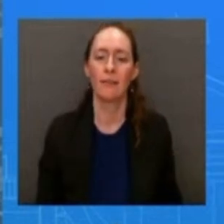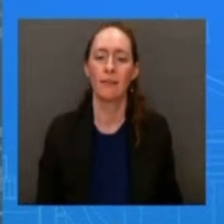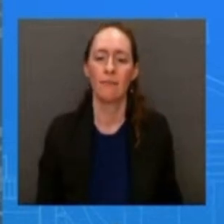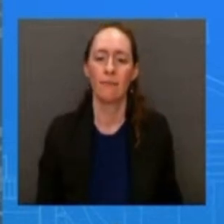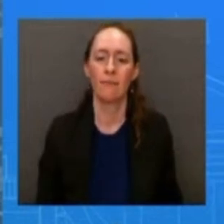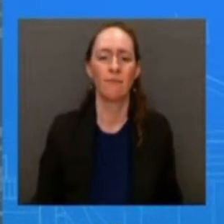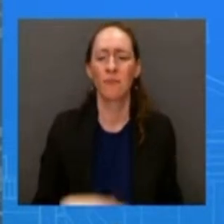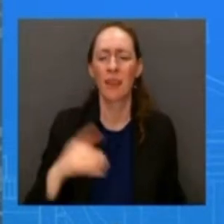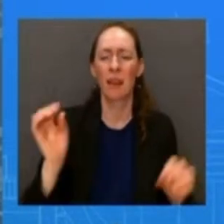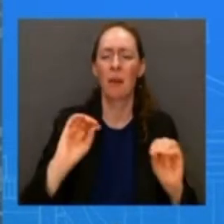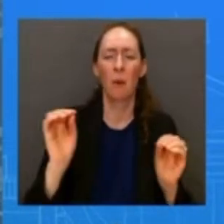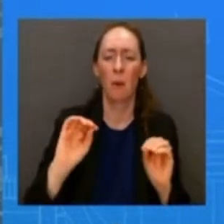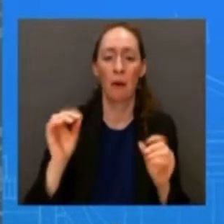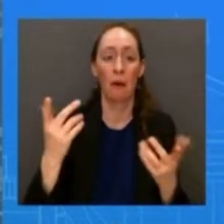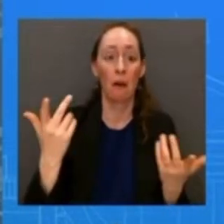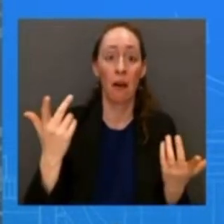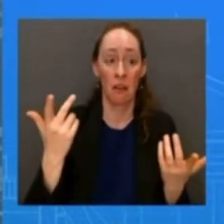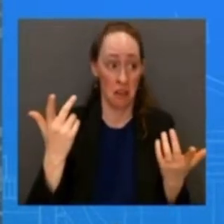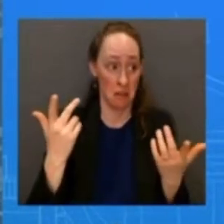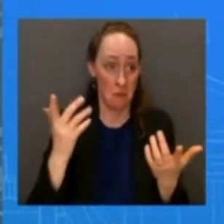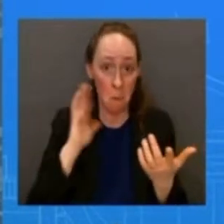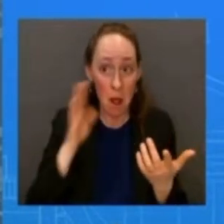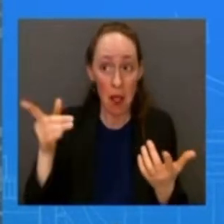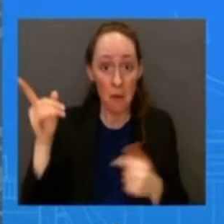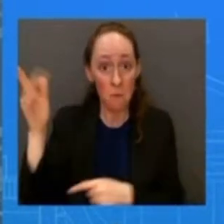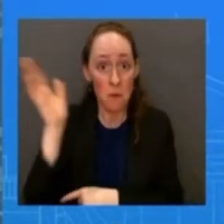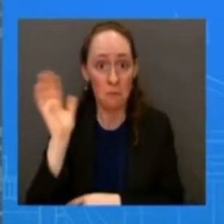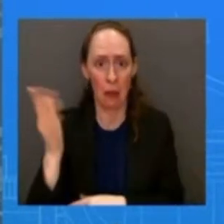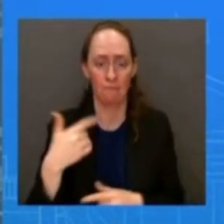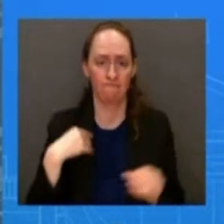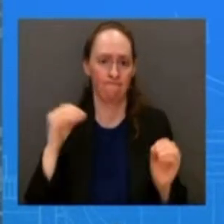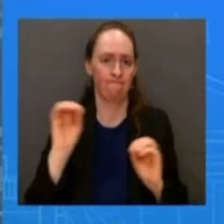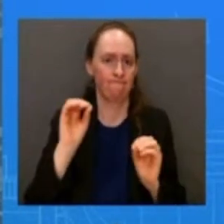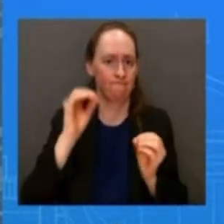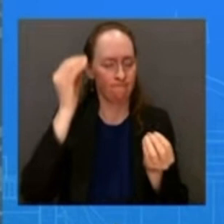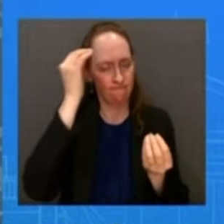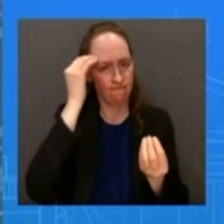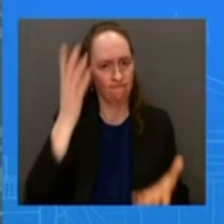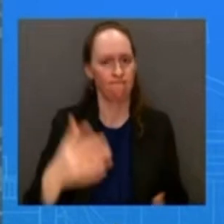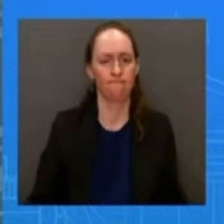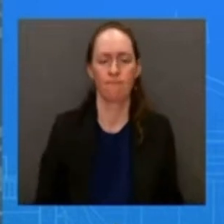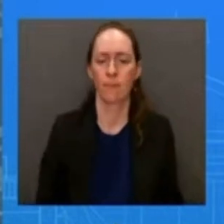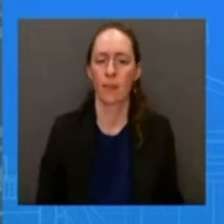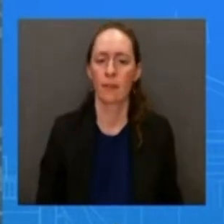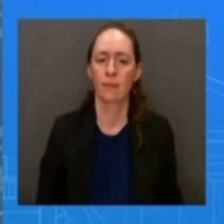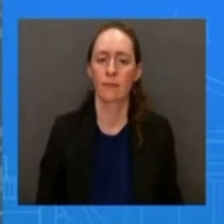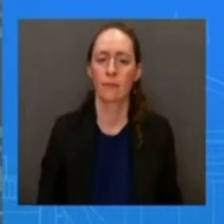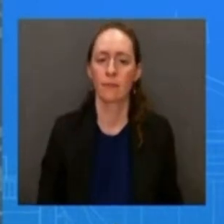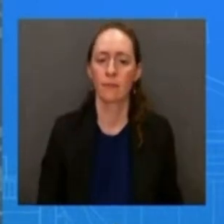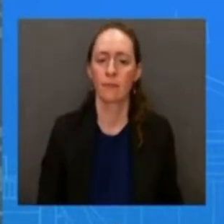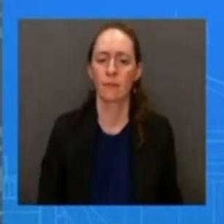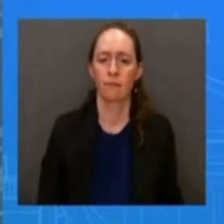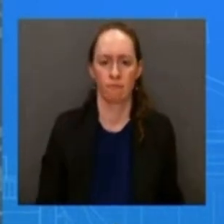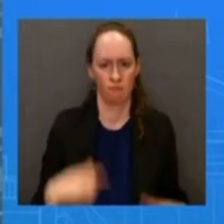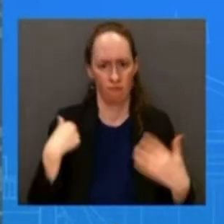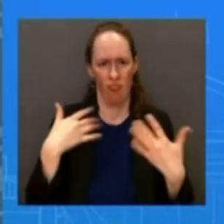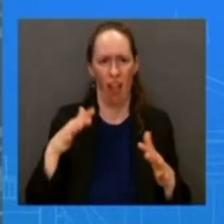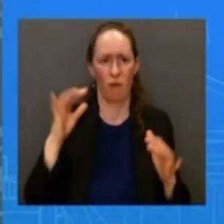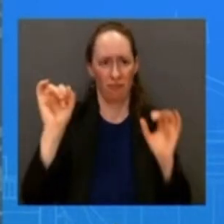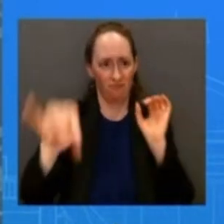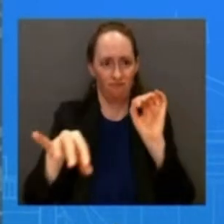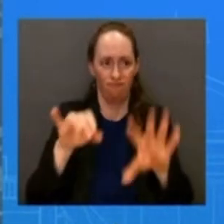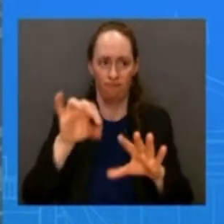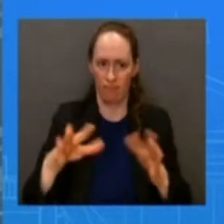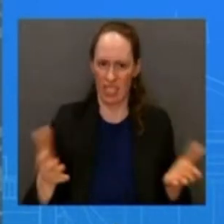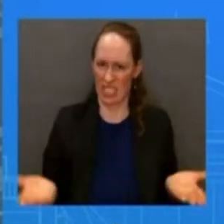president what we're trying to do here is provide as much information as we can the president clearly has been briefed on a